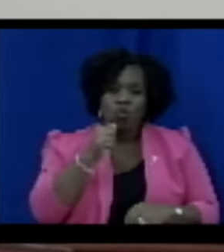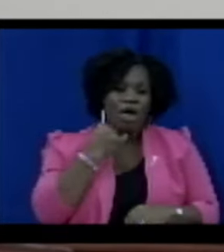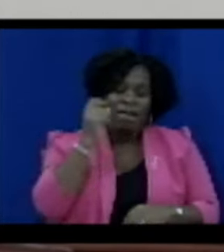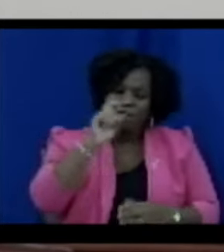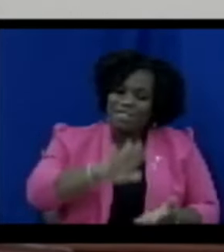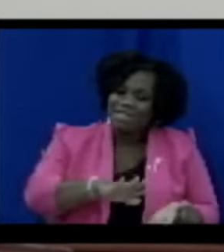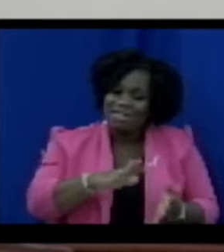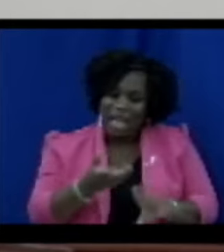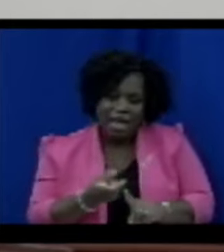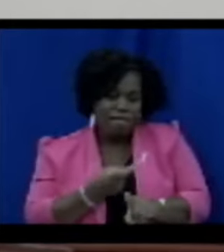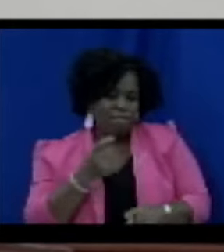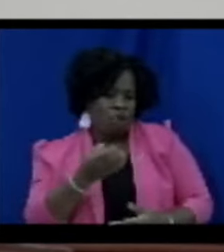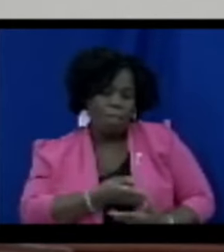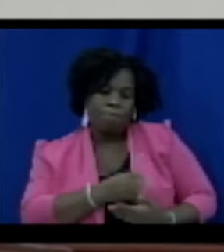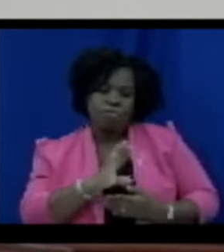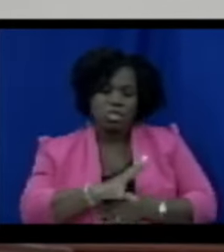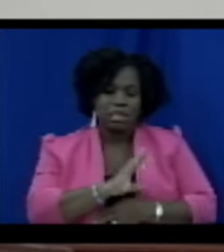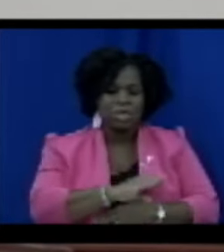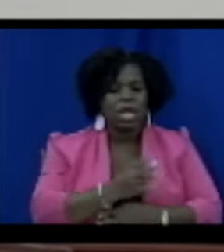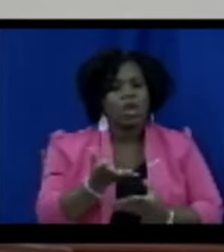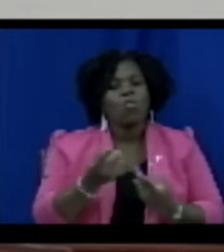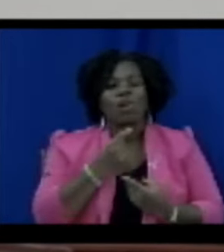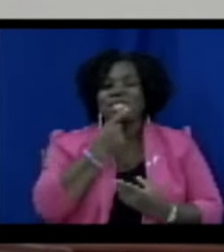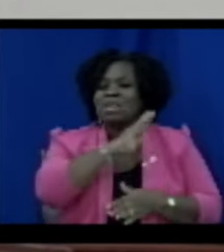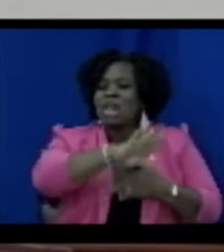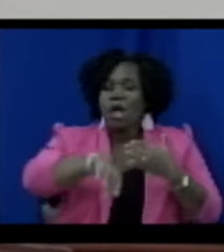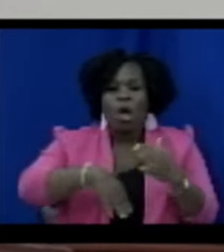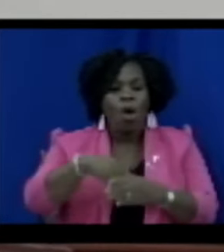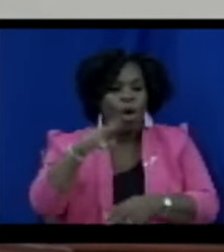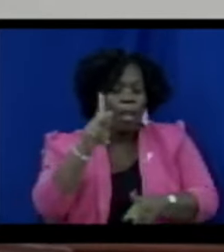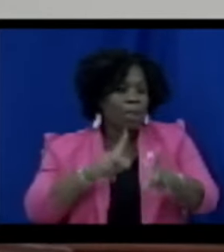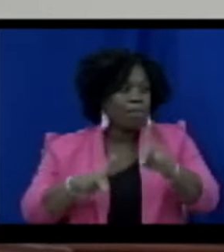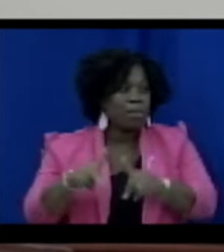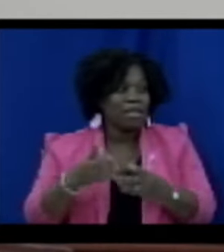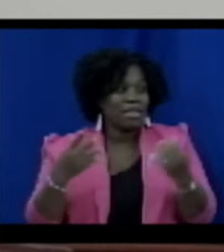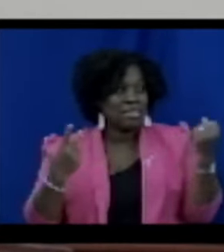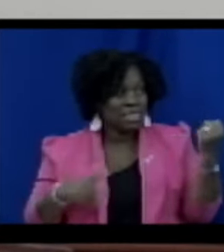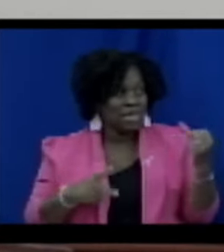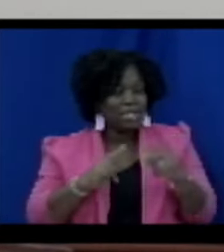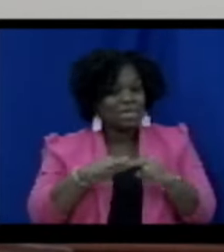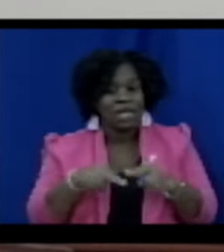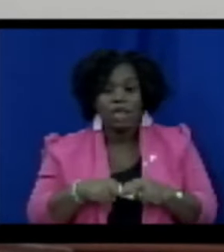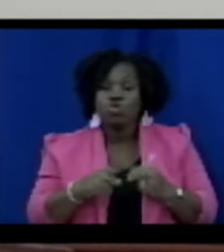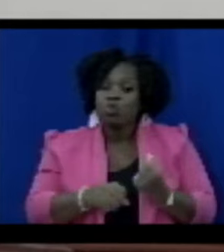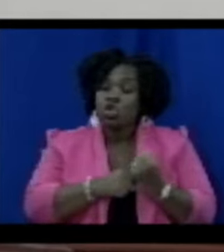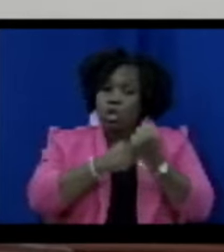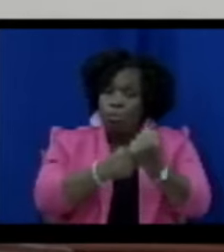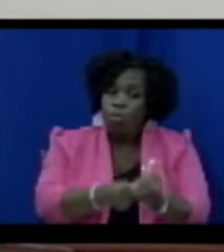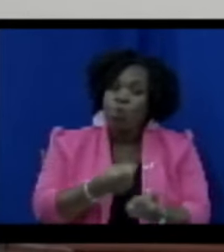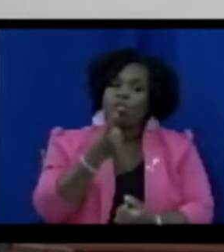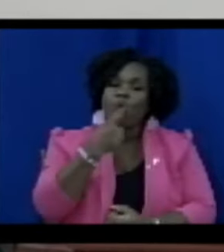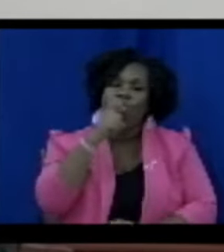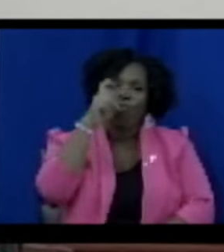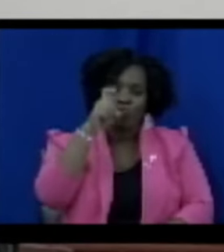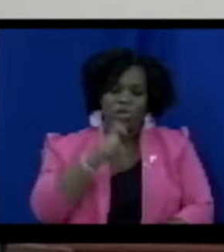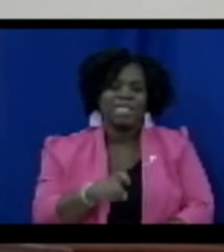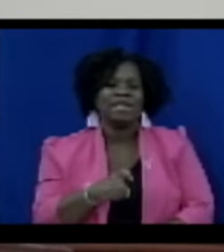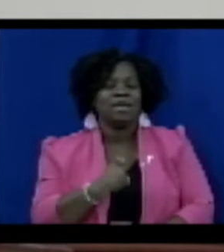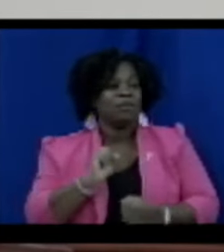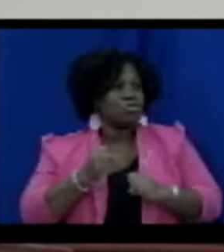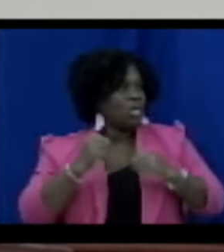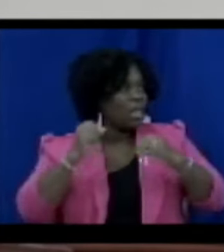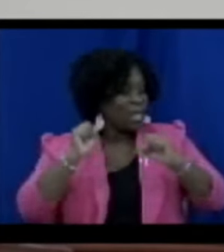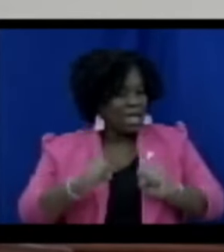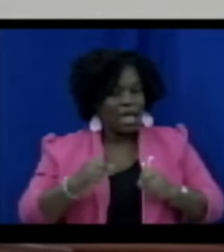all of our people here in St. Kitts and Nevis that let us support those who need our support so that they can have an